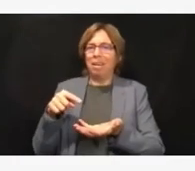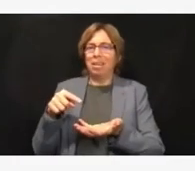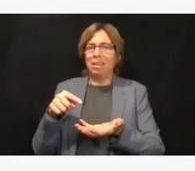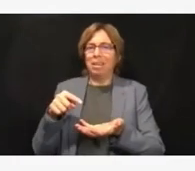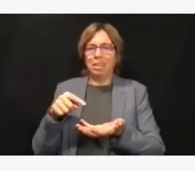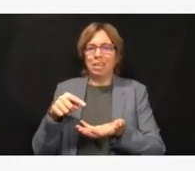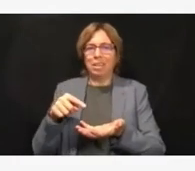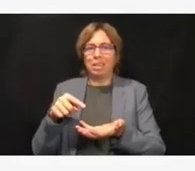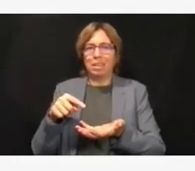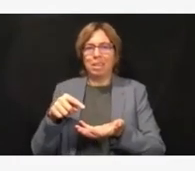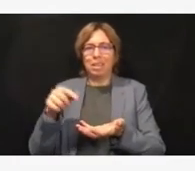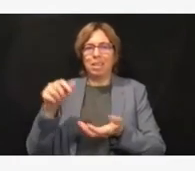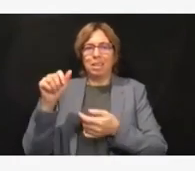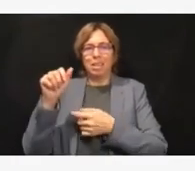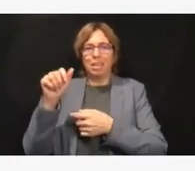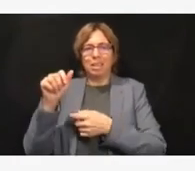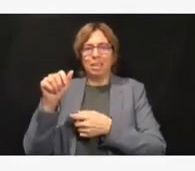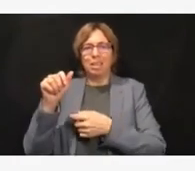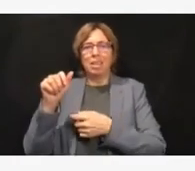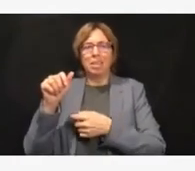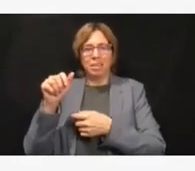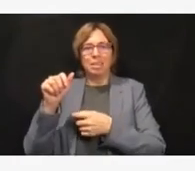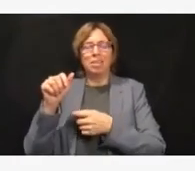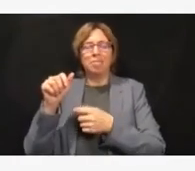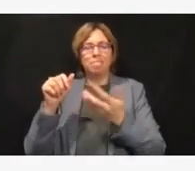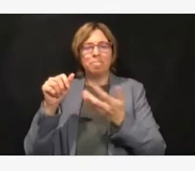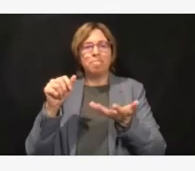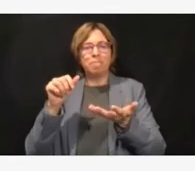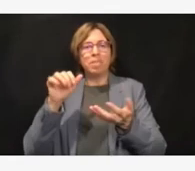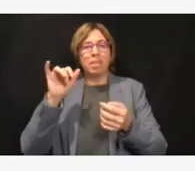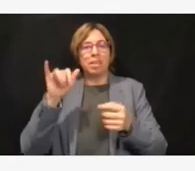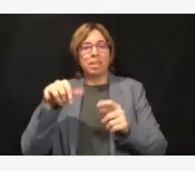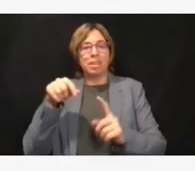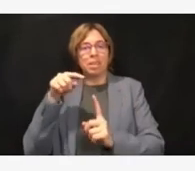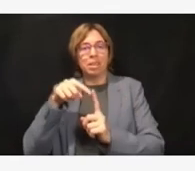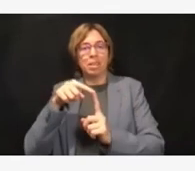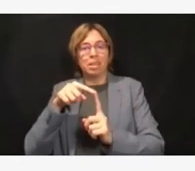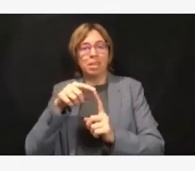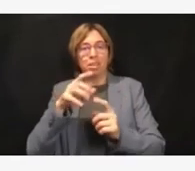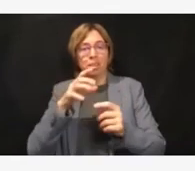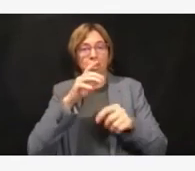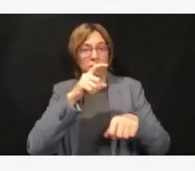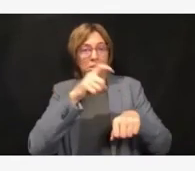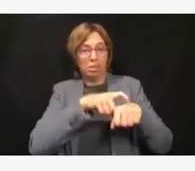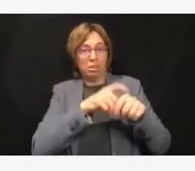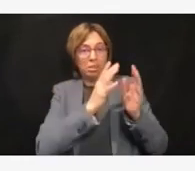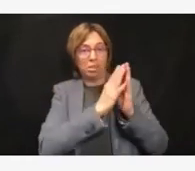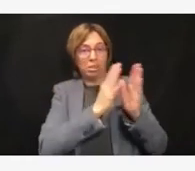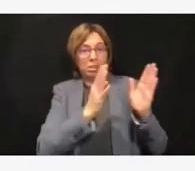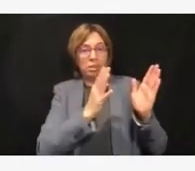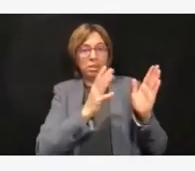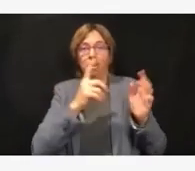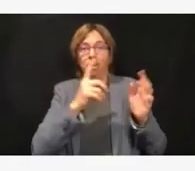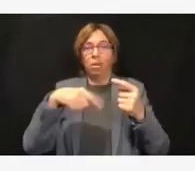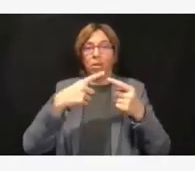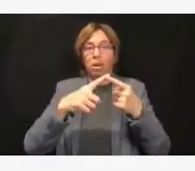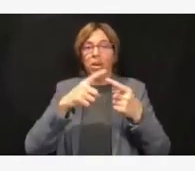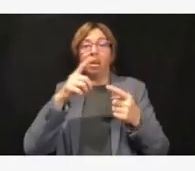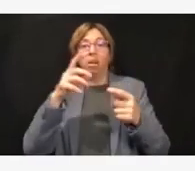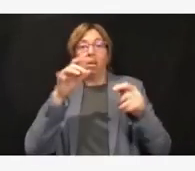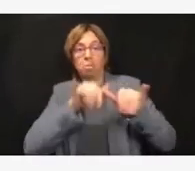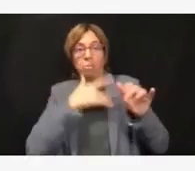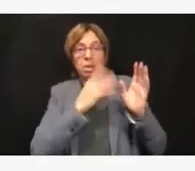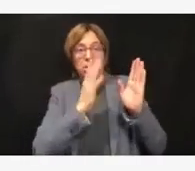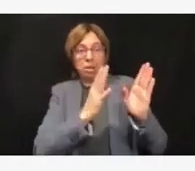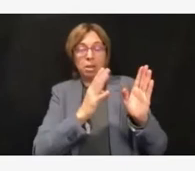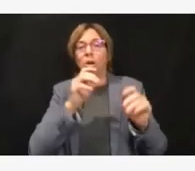of what we manage, whether it's seasonal or year-round. I think we're all starting to wrap our heads around that, and